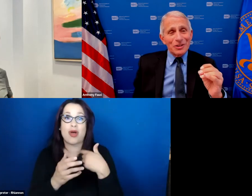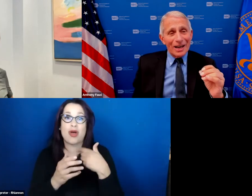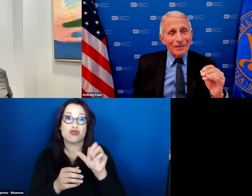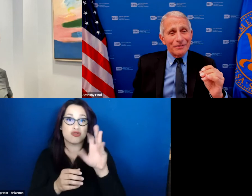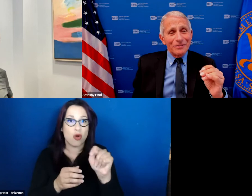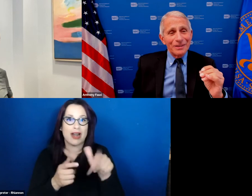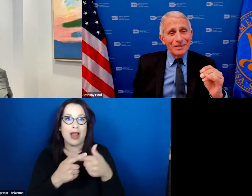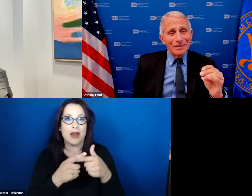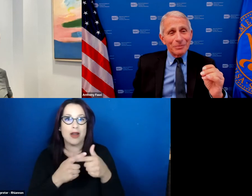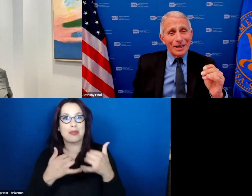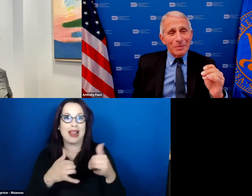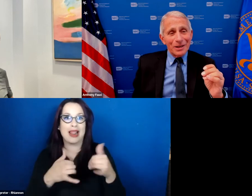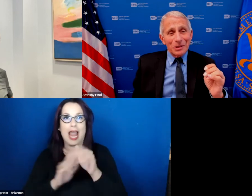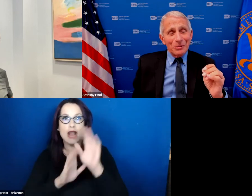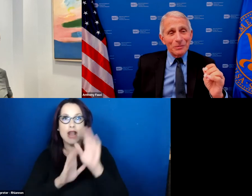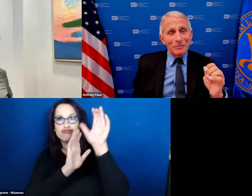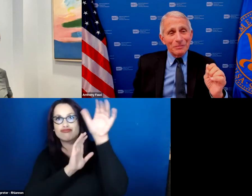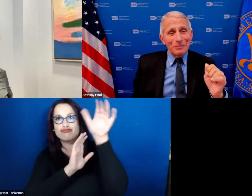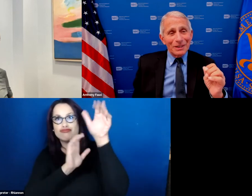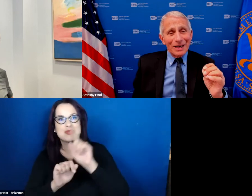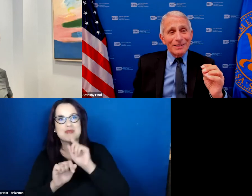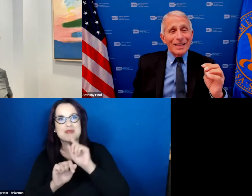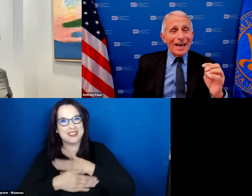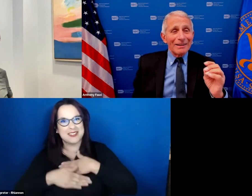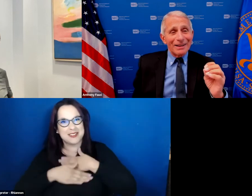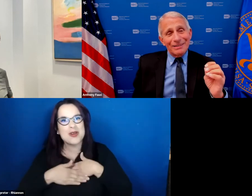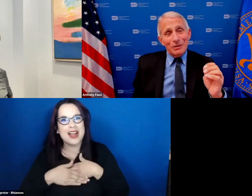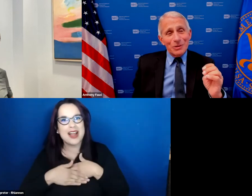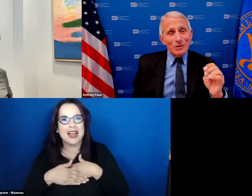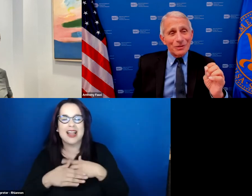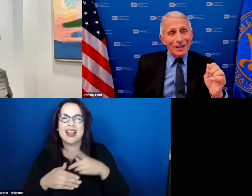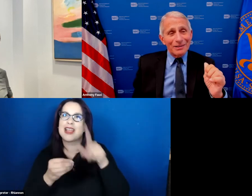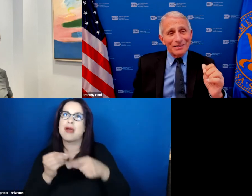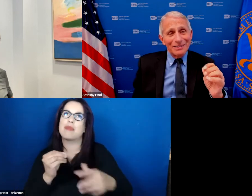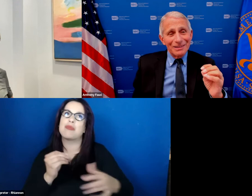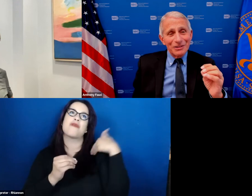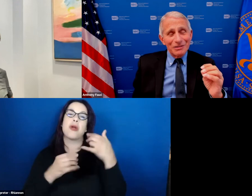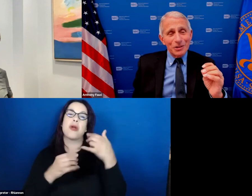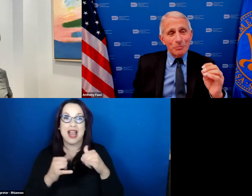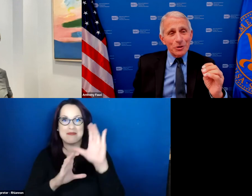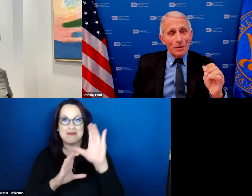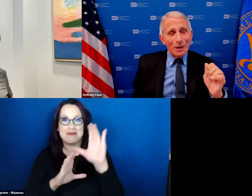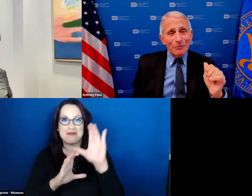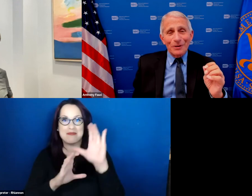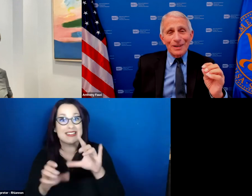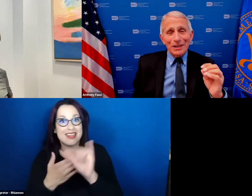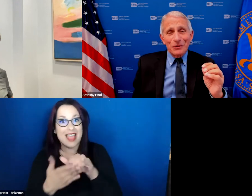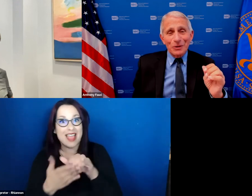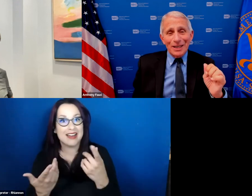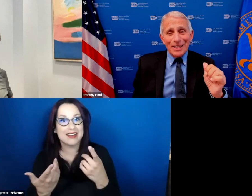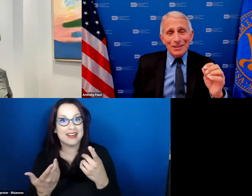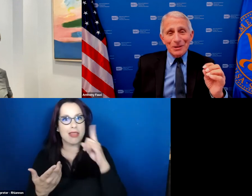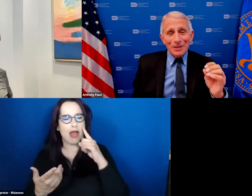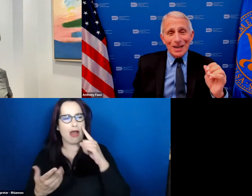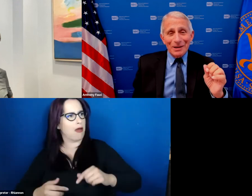fun I used to have playing basketball but I did that and I thought it was sort of like spruce me up for the next